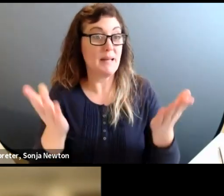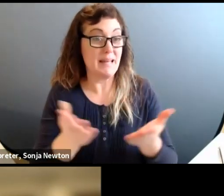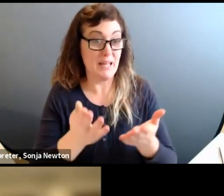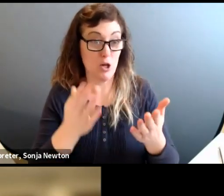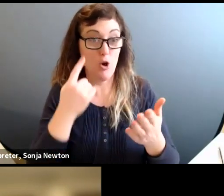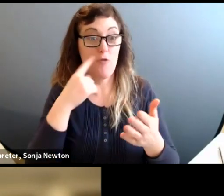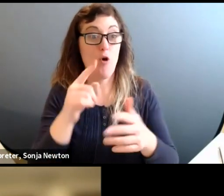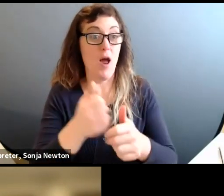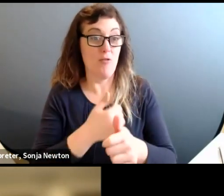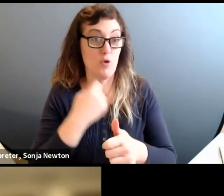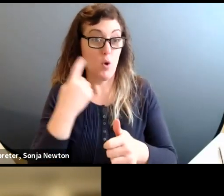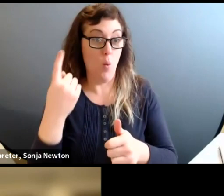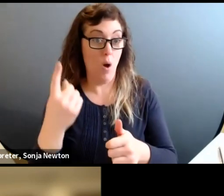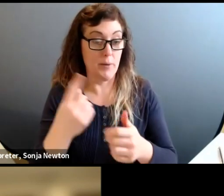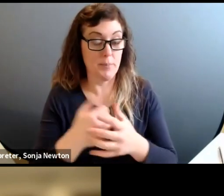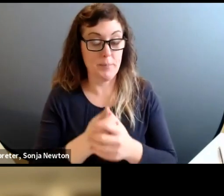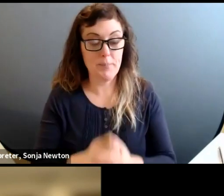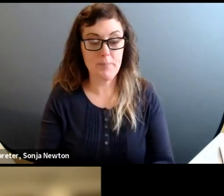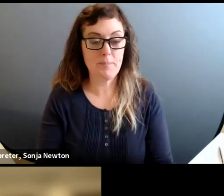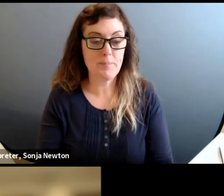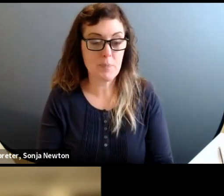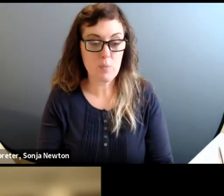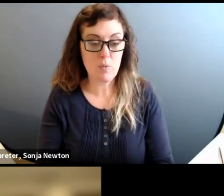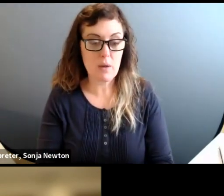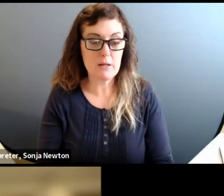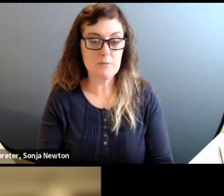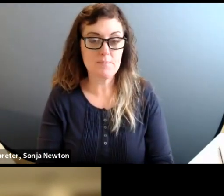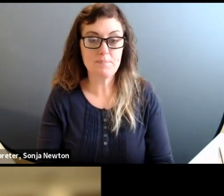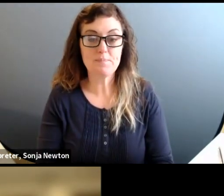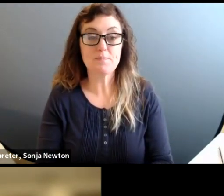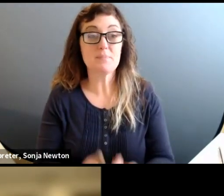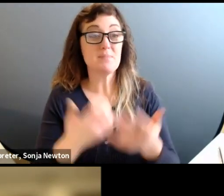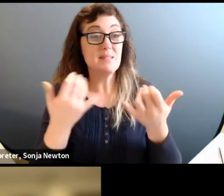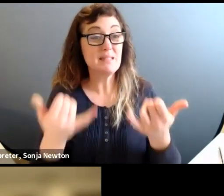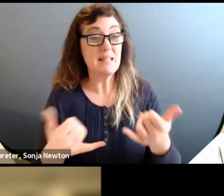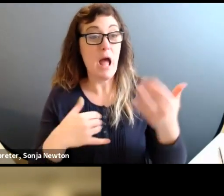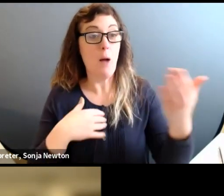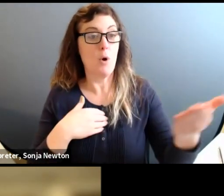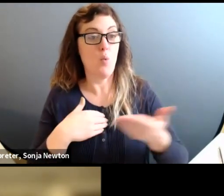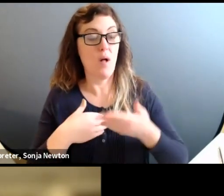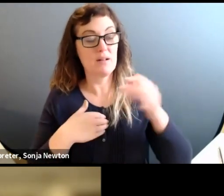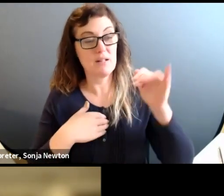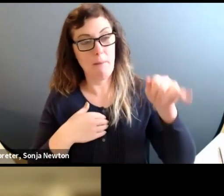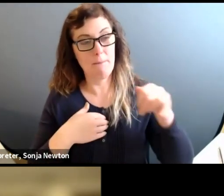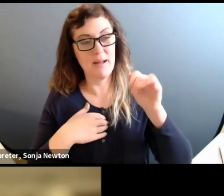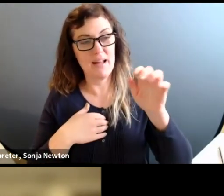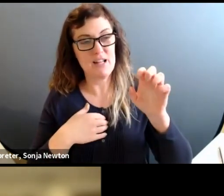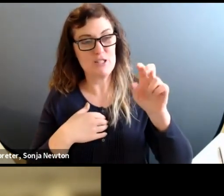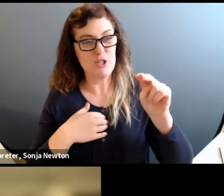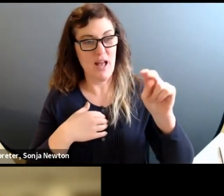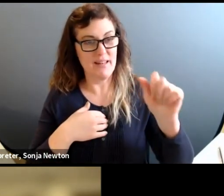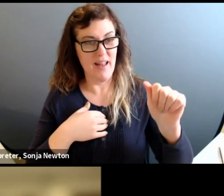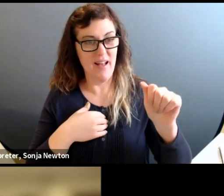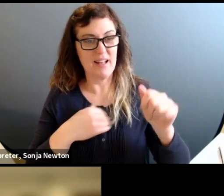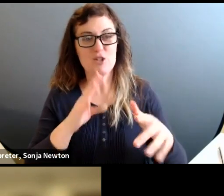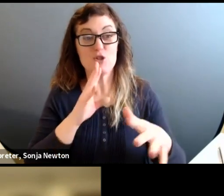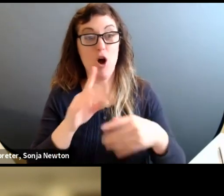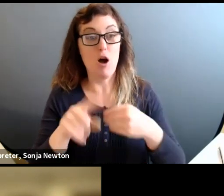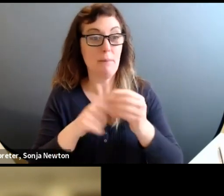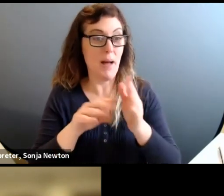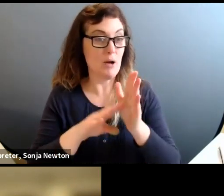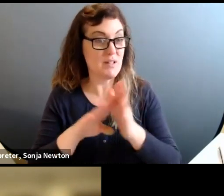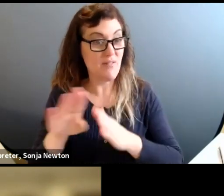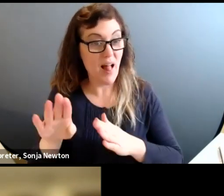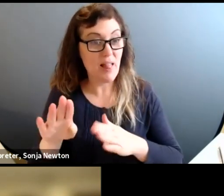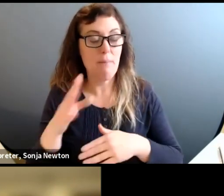And now it is my absolute pleasure to welcome Jenna to the space to talk about developments and care.